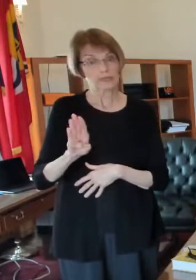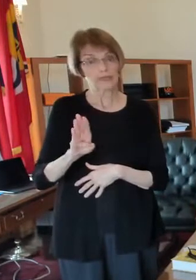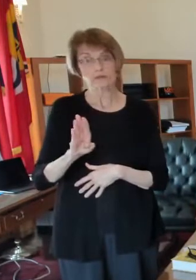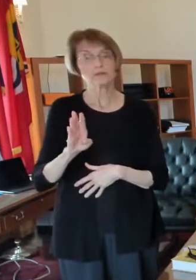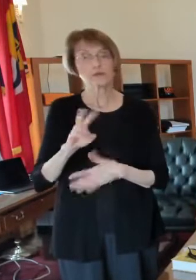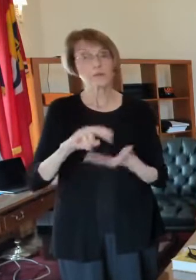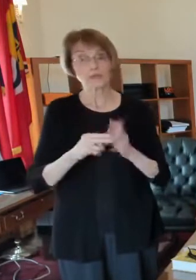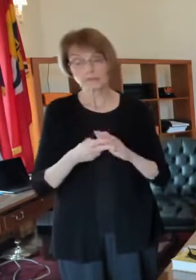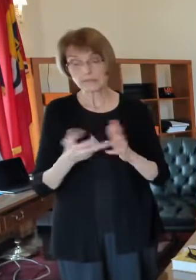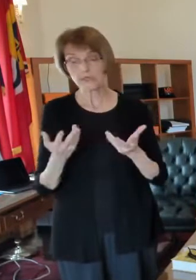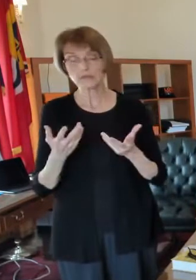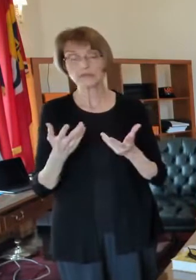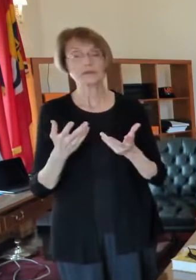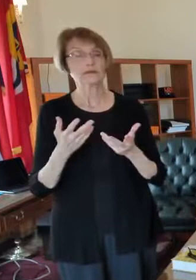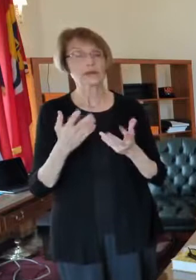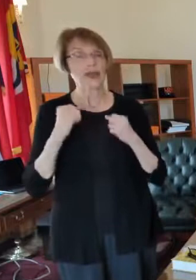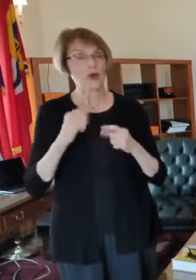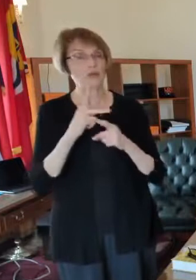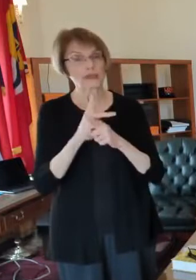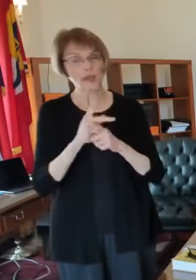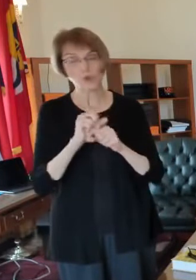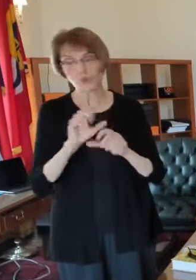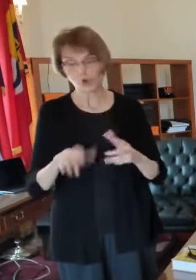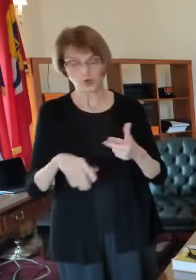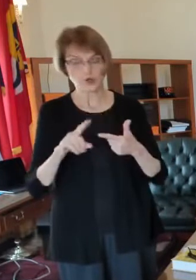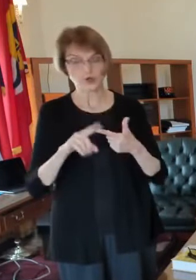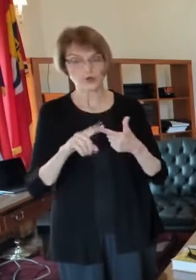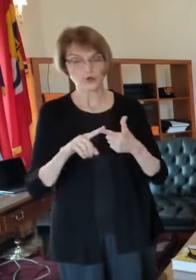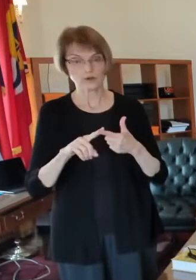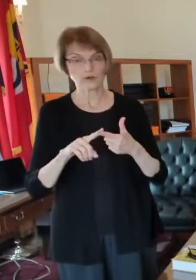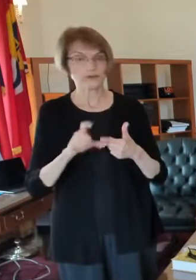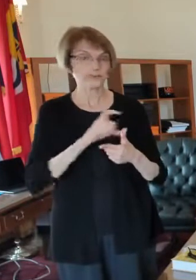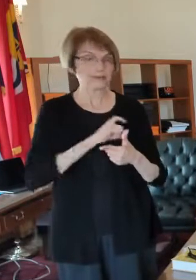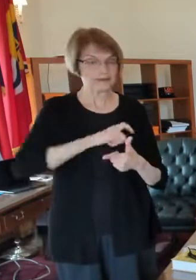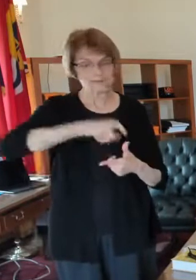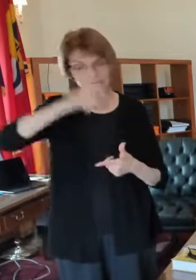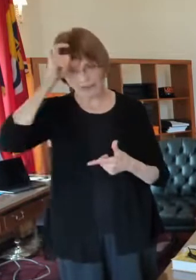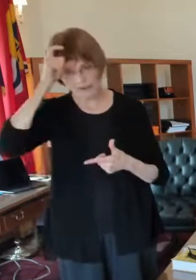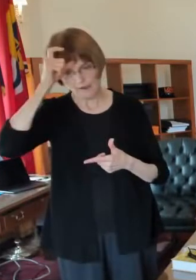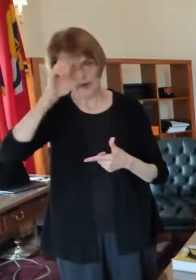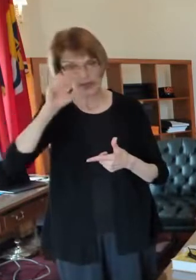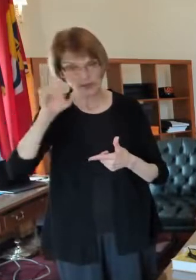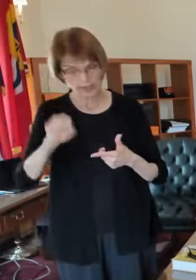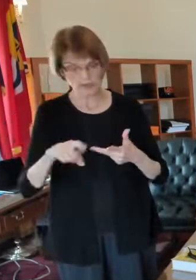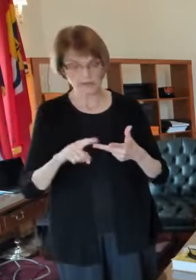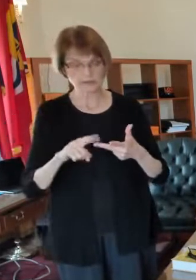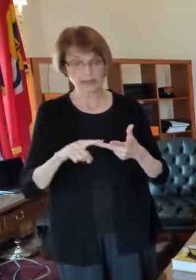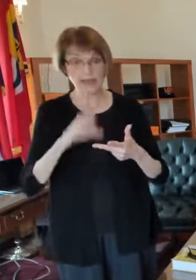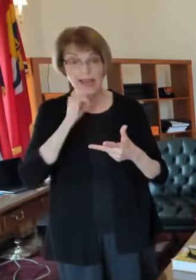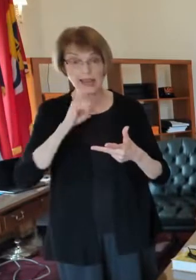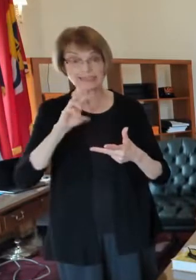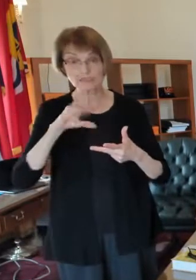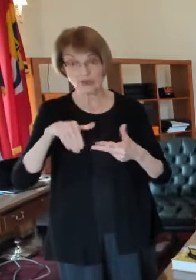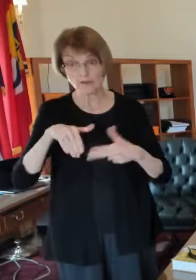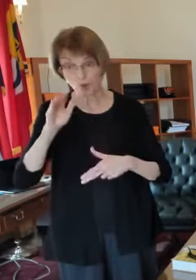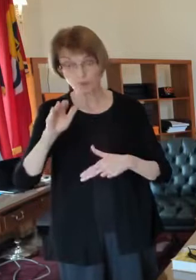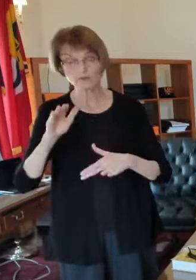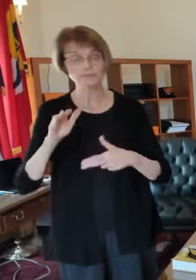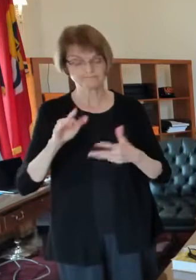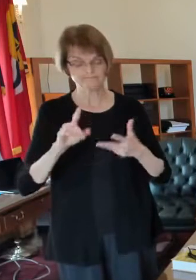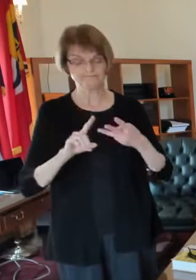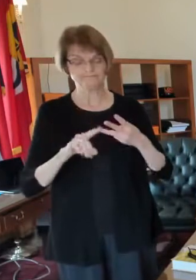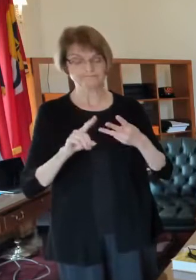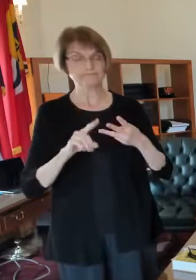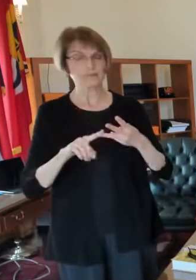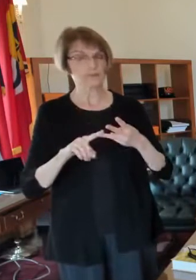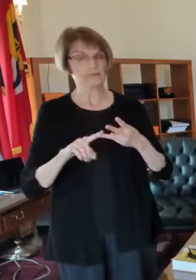a first responder someone over 65 65 or older or someone 18 to 64